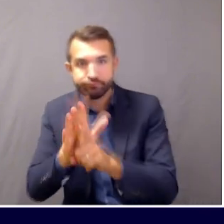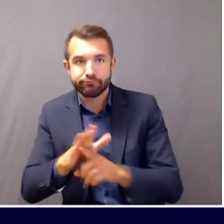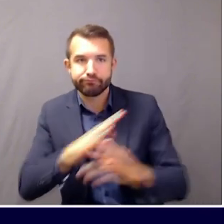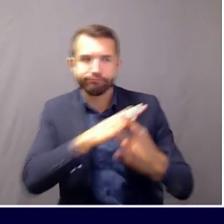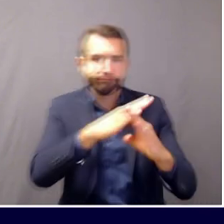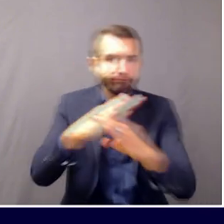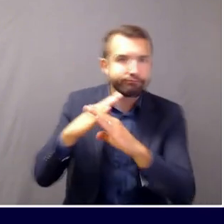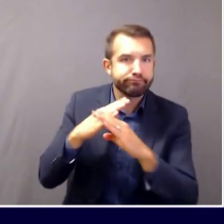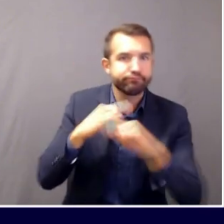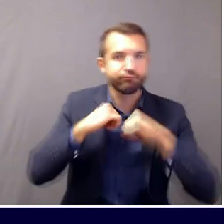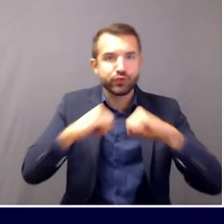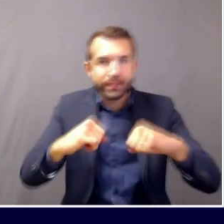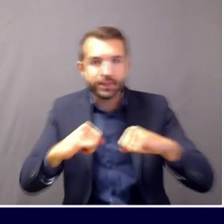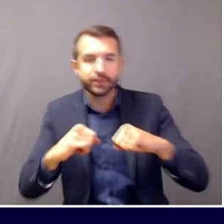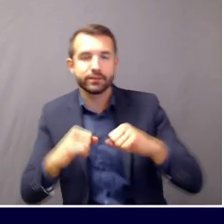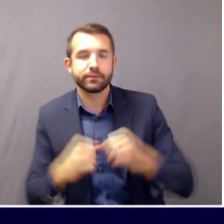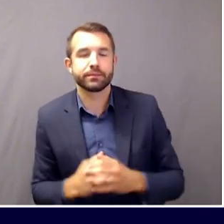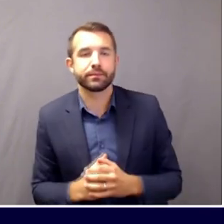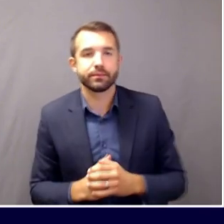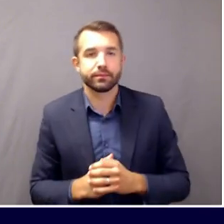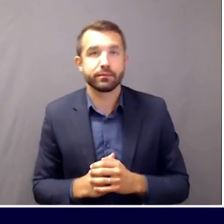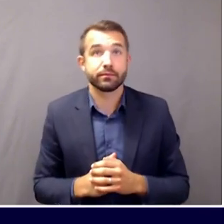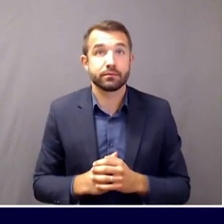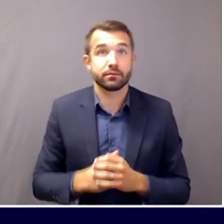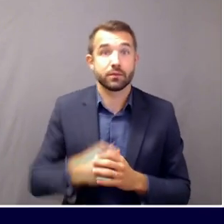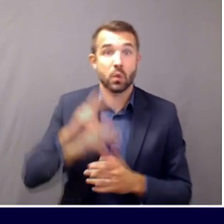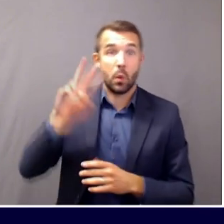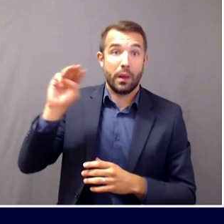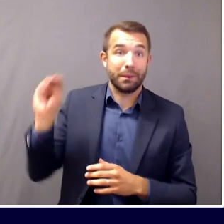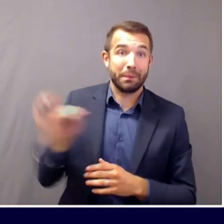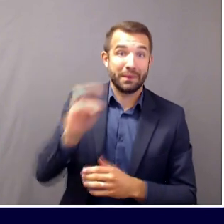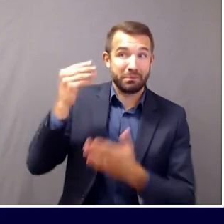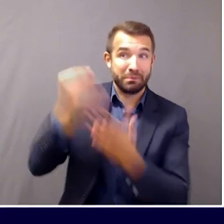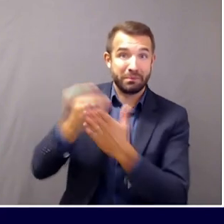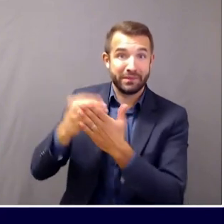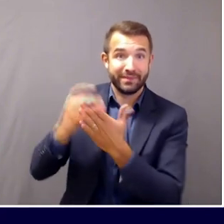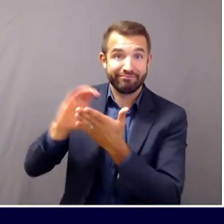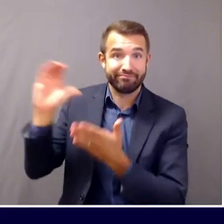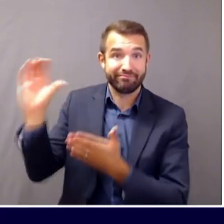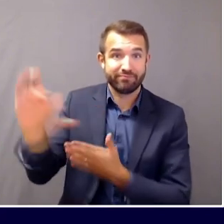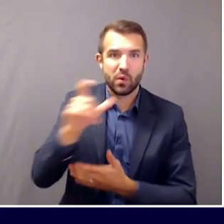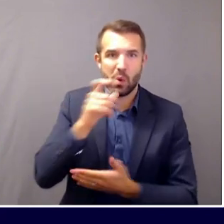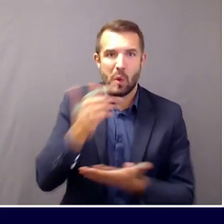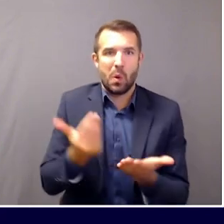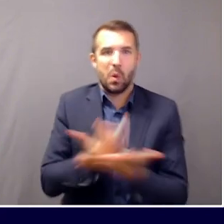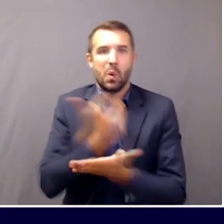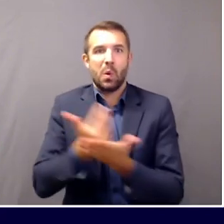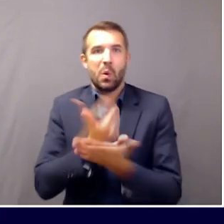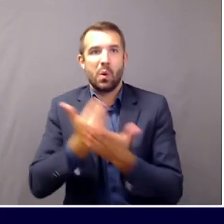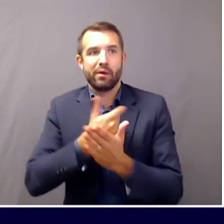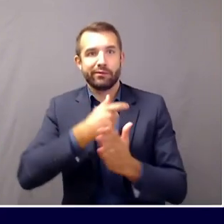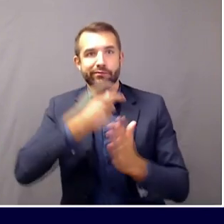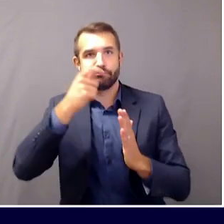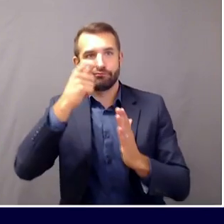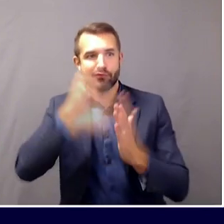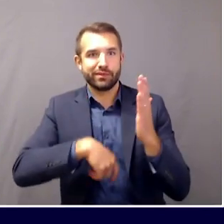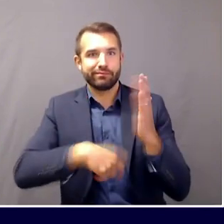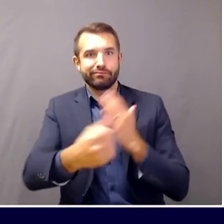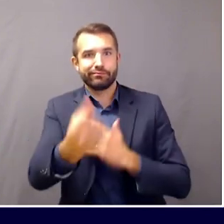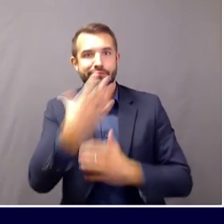Approximately half of the awards will go to new applicants, while the others will benefit returning municipalities.